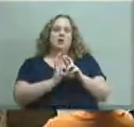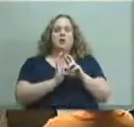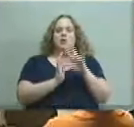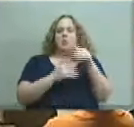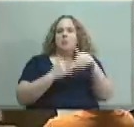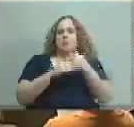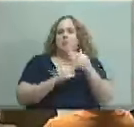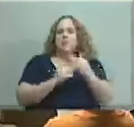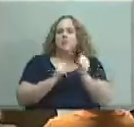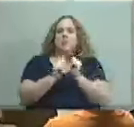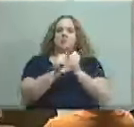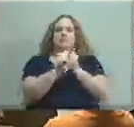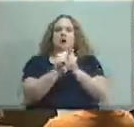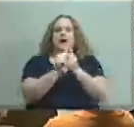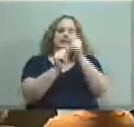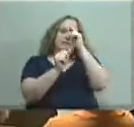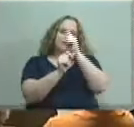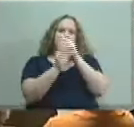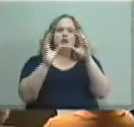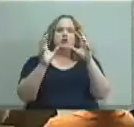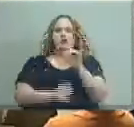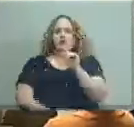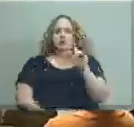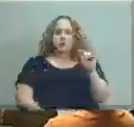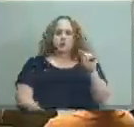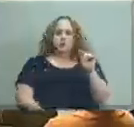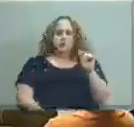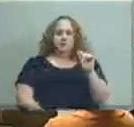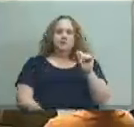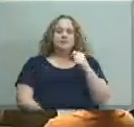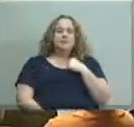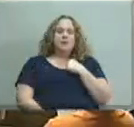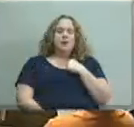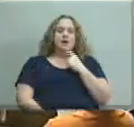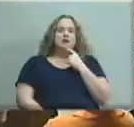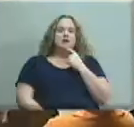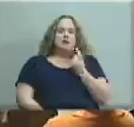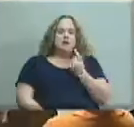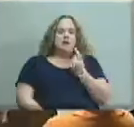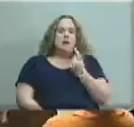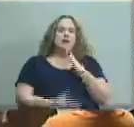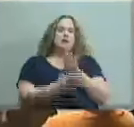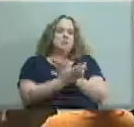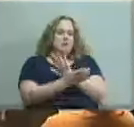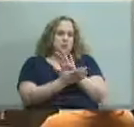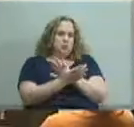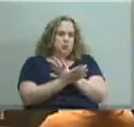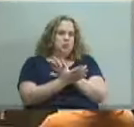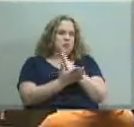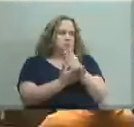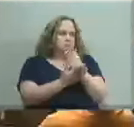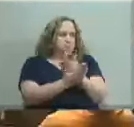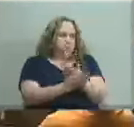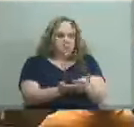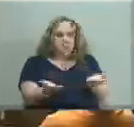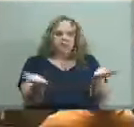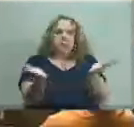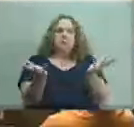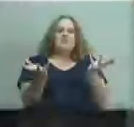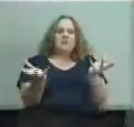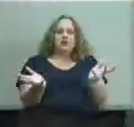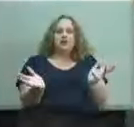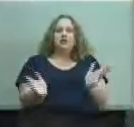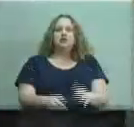2020. um so i handed out a a sheet of paper that's uh you had received uh